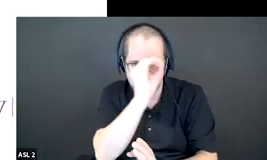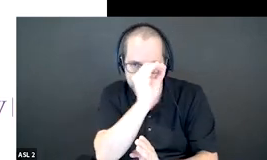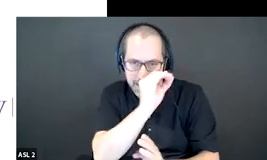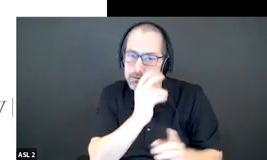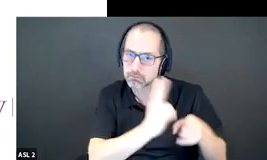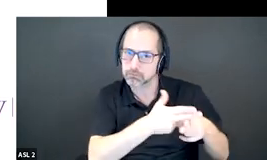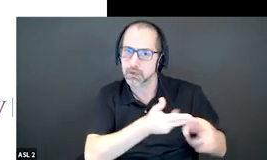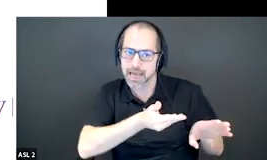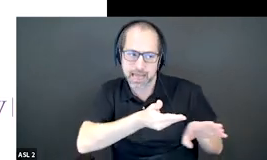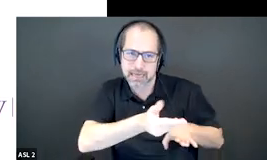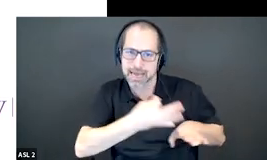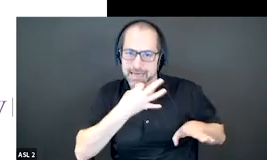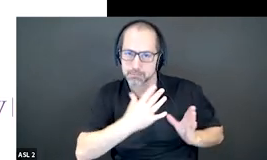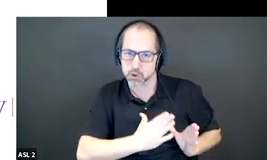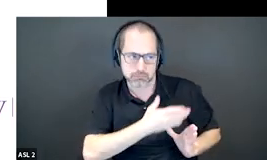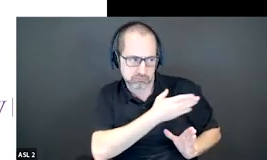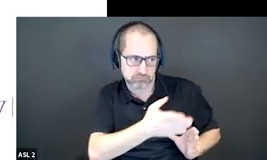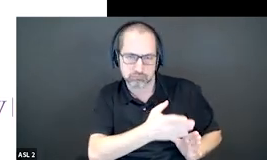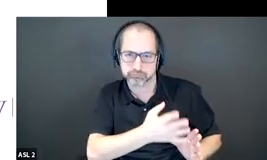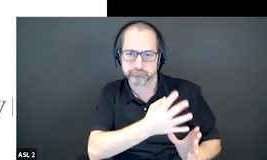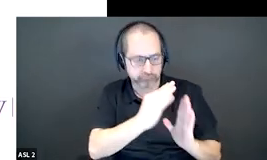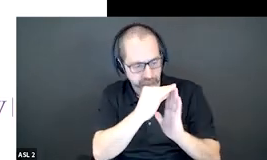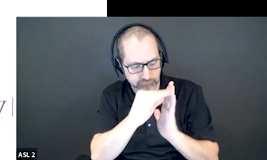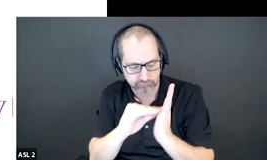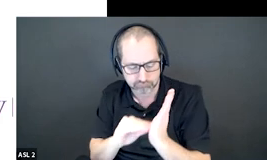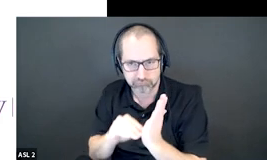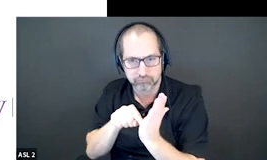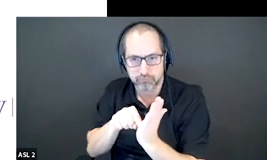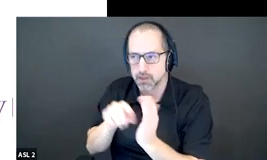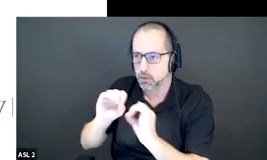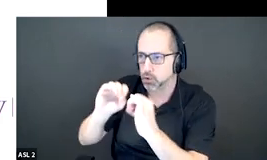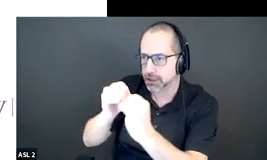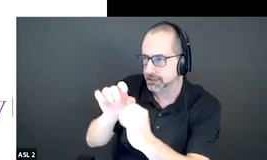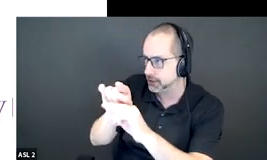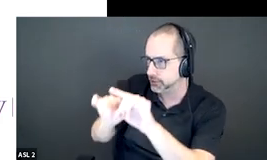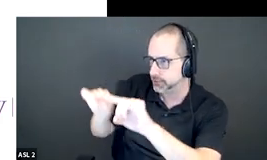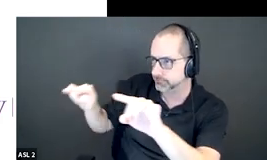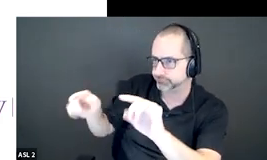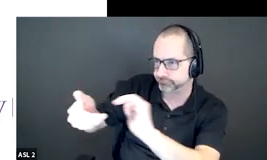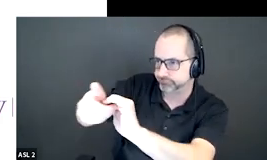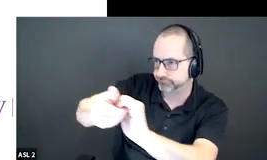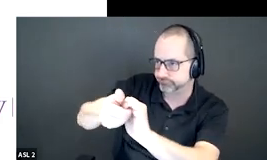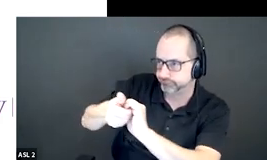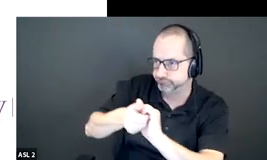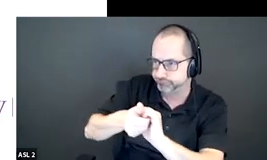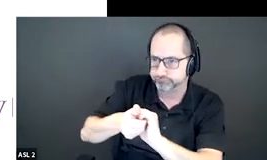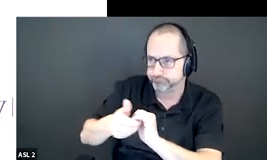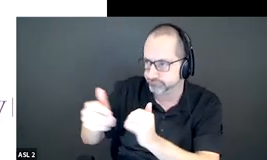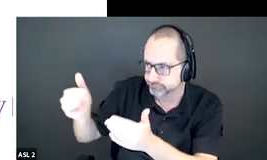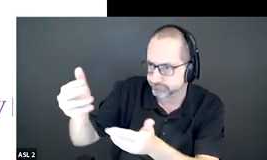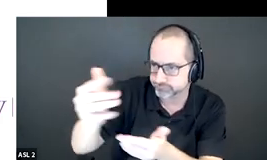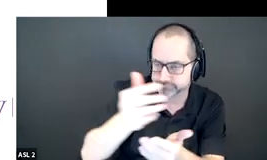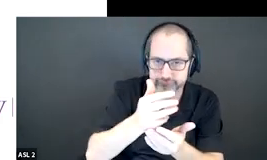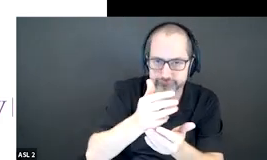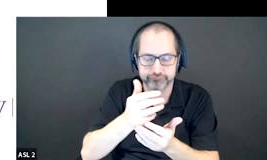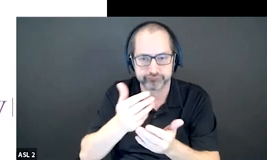and we cooperated with various organizations and uh brought it all together into